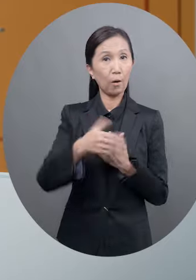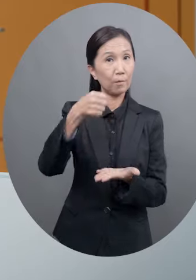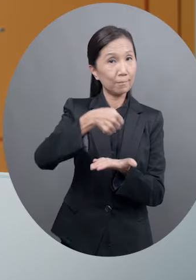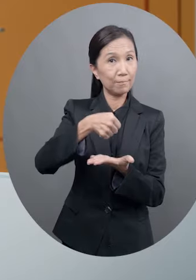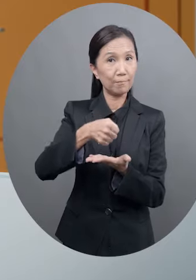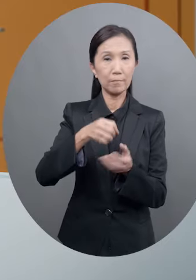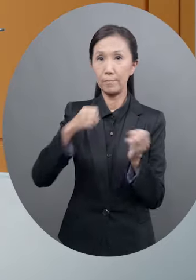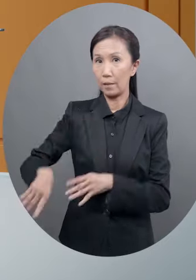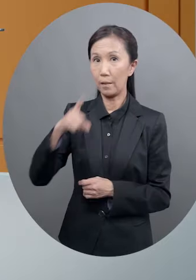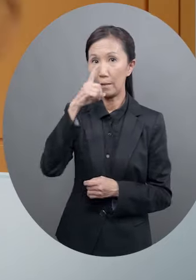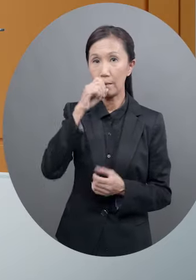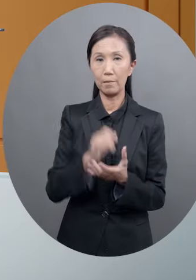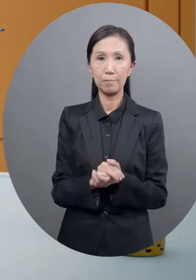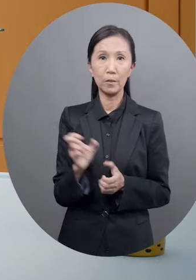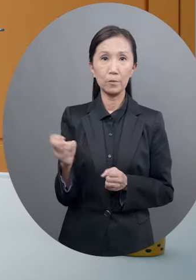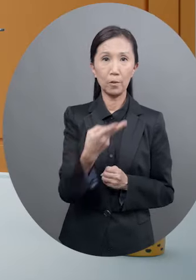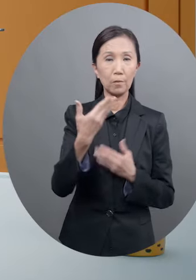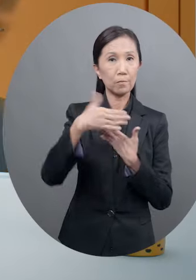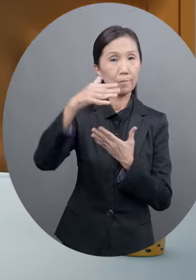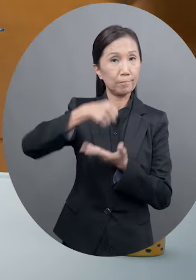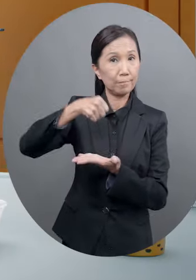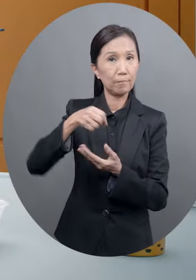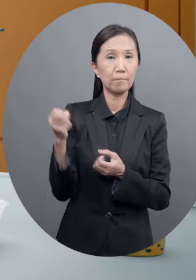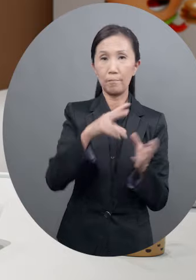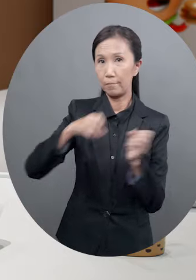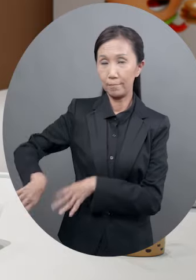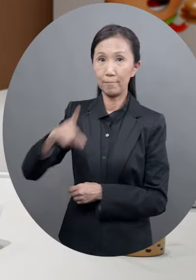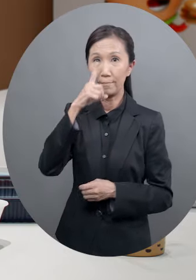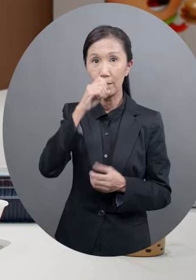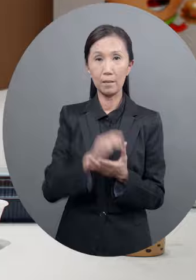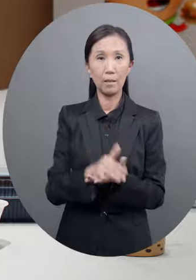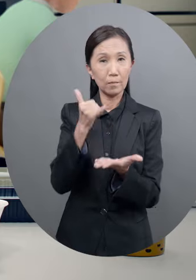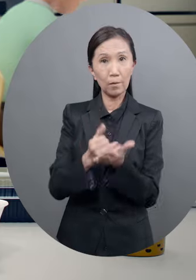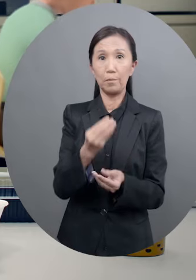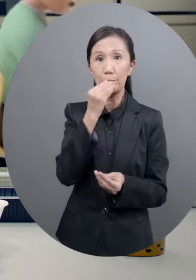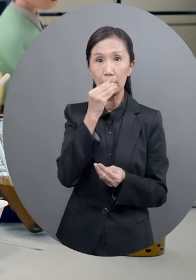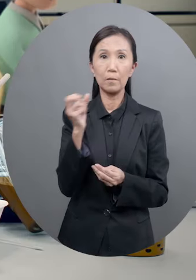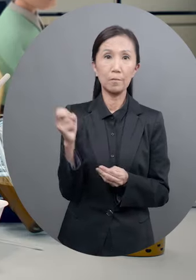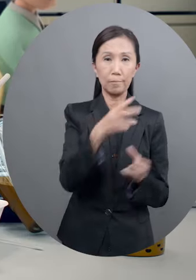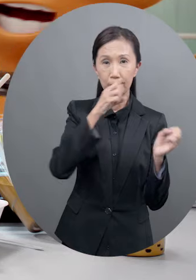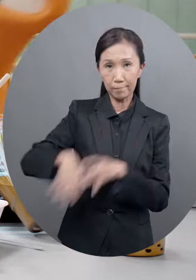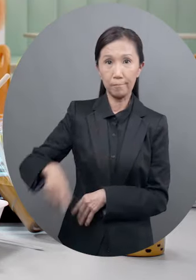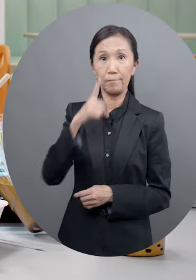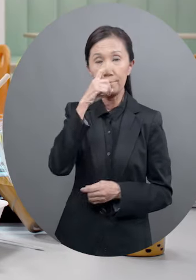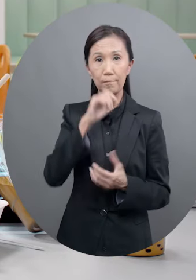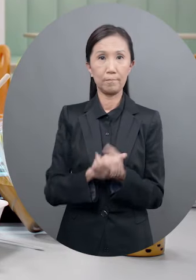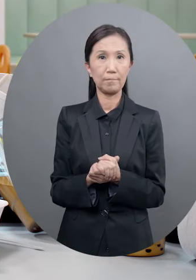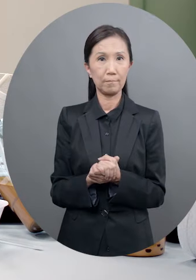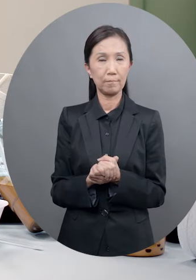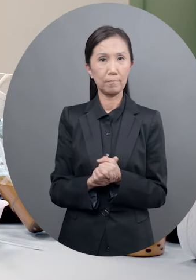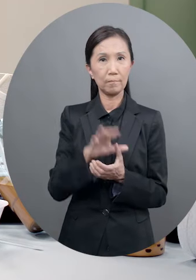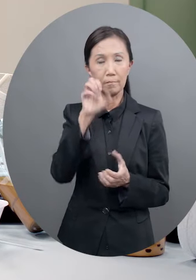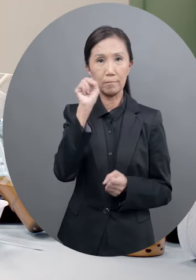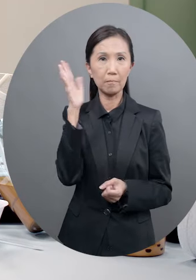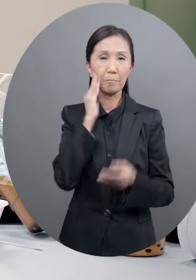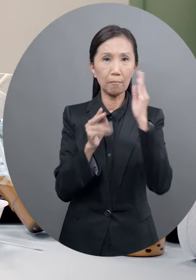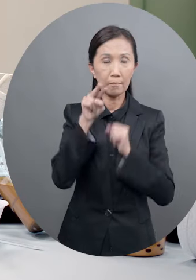Take away? Disposable plastic? Take away again? Disposable plastic again? Dine in? Disposable plastic again?